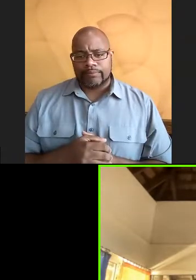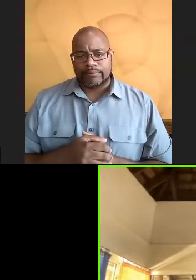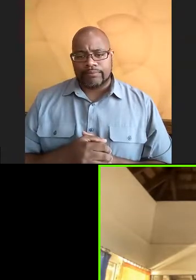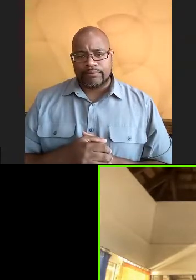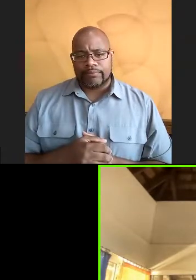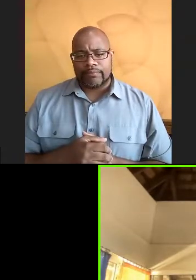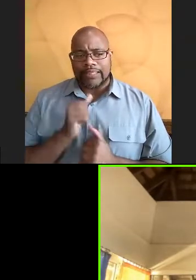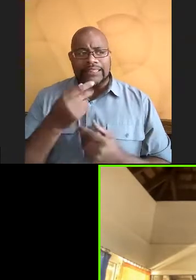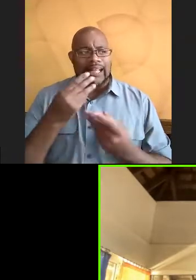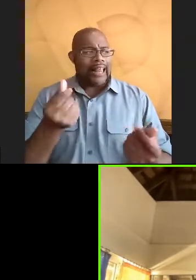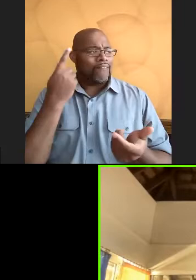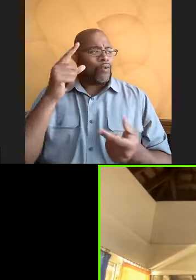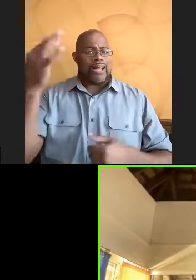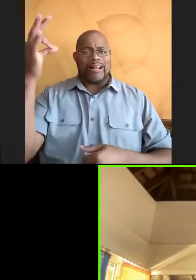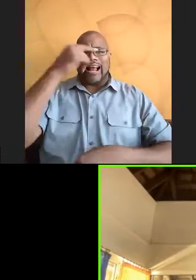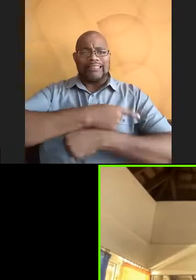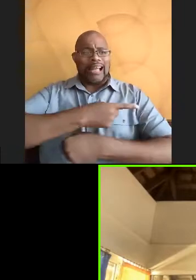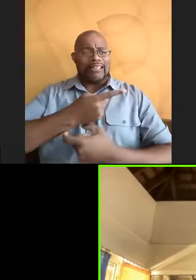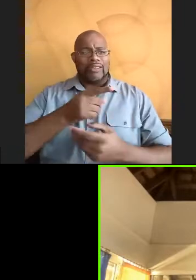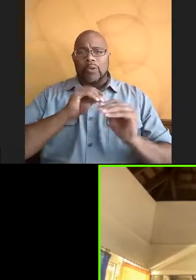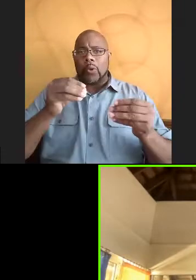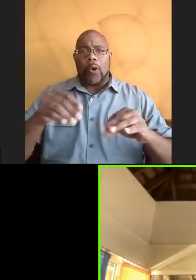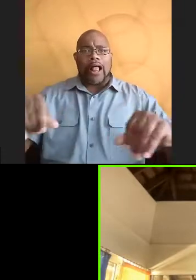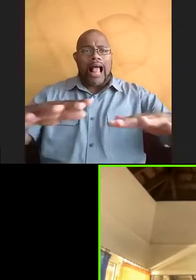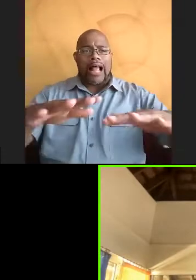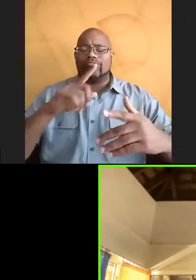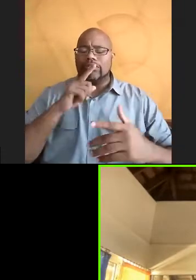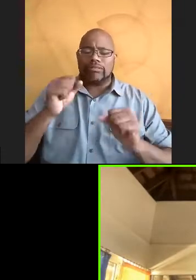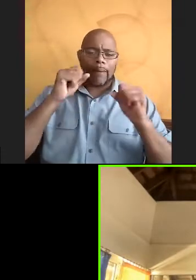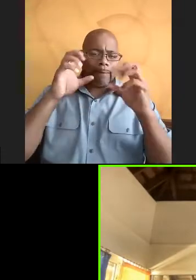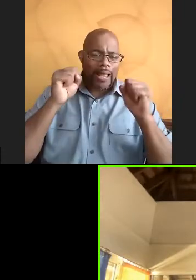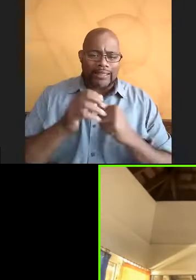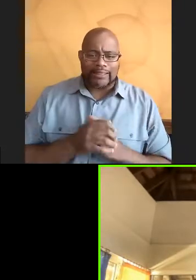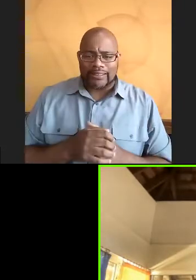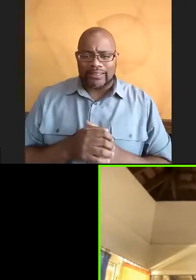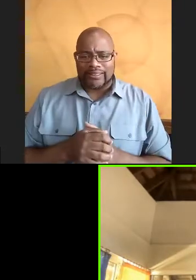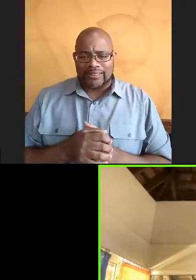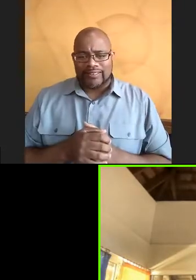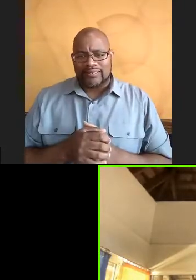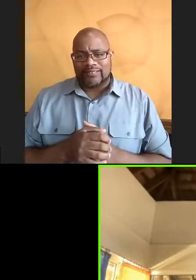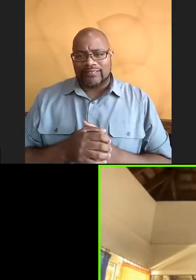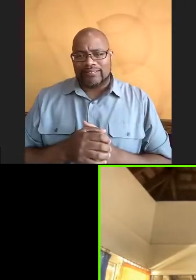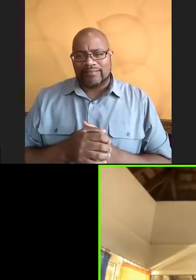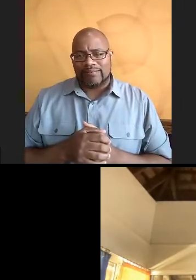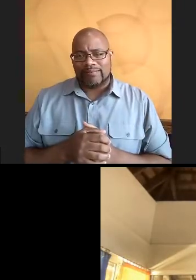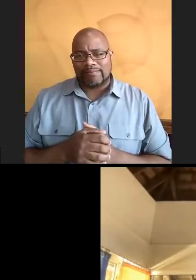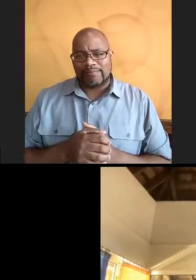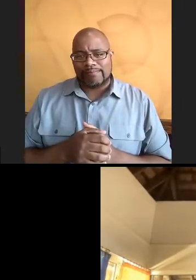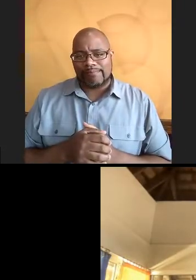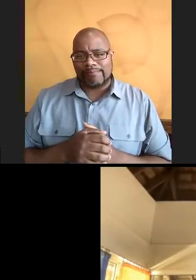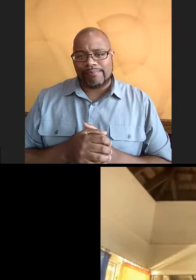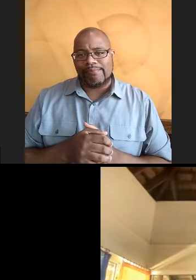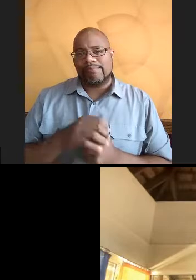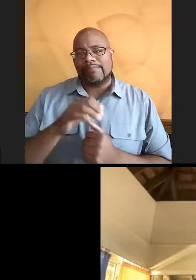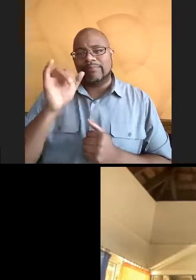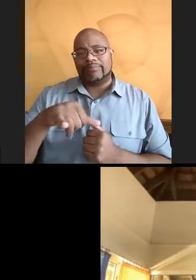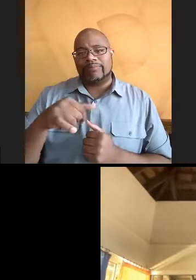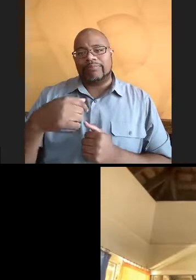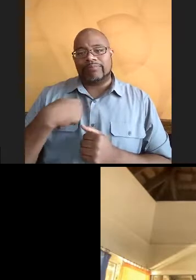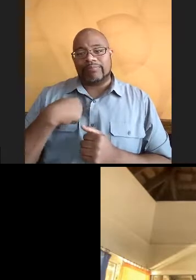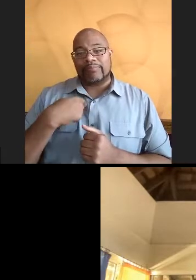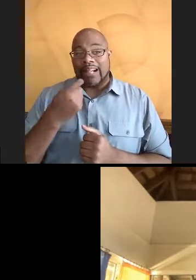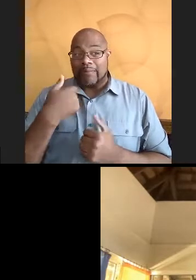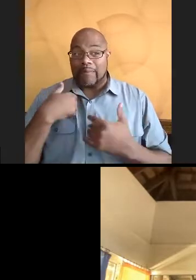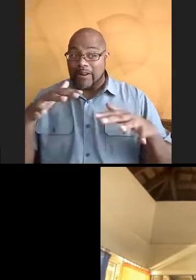see land for like nine days and it was amazing. Like it was so cool. Yeah. Yeah. That's, I'm slightly